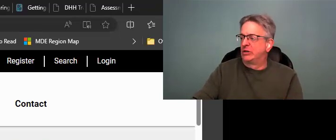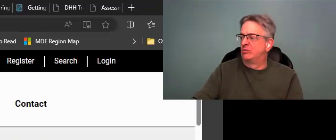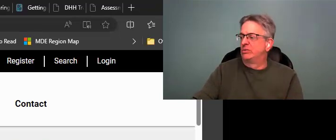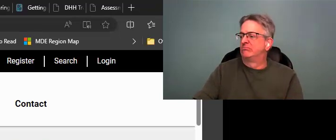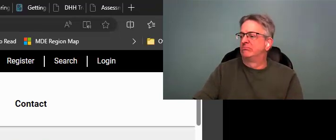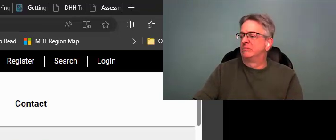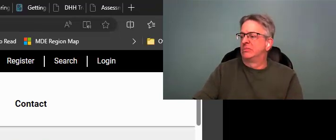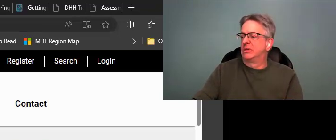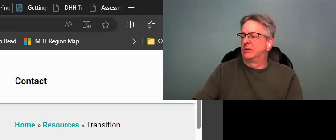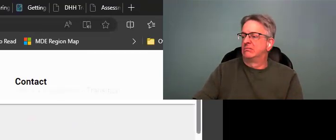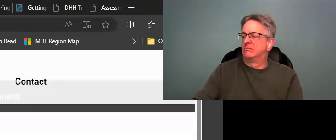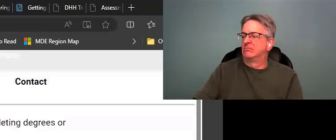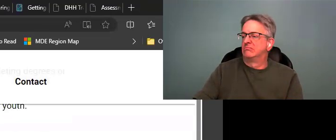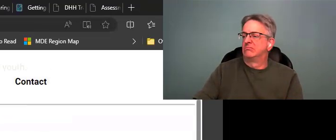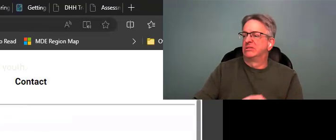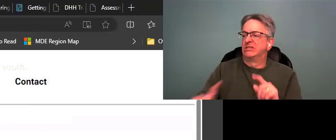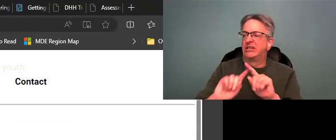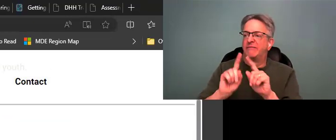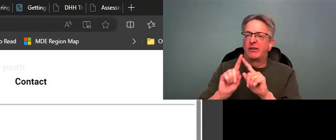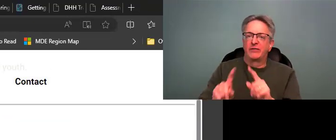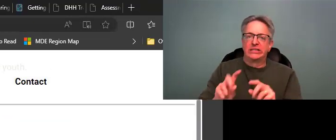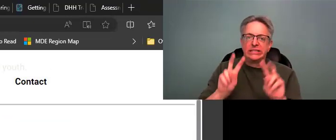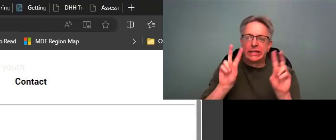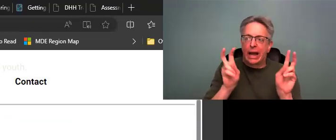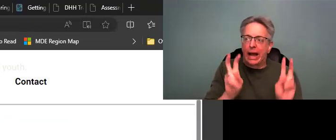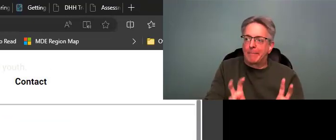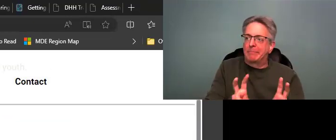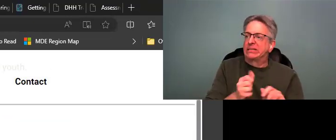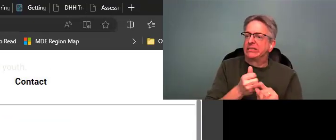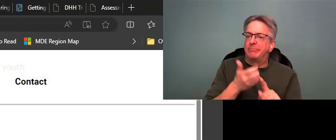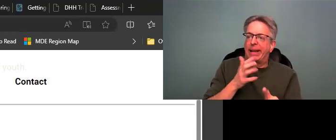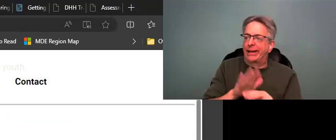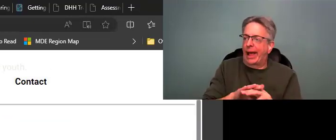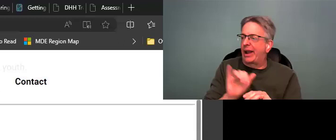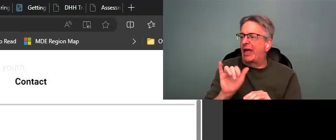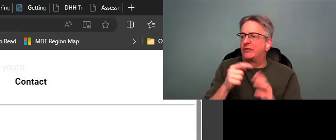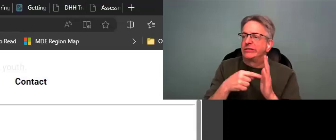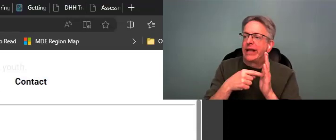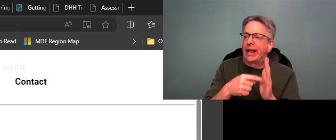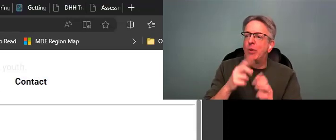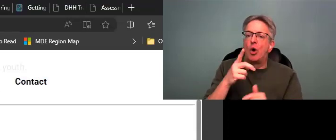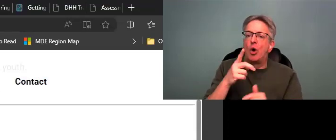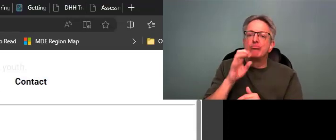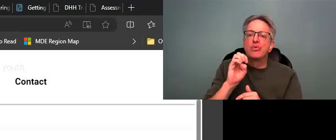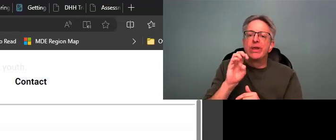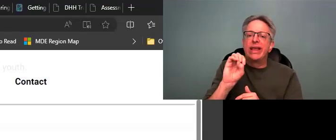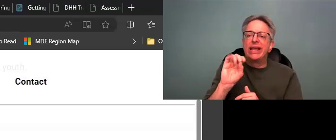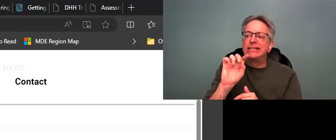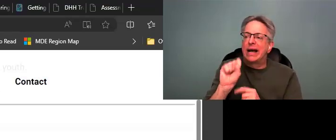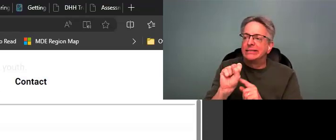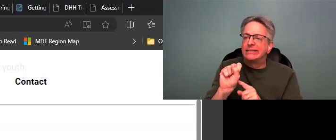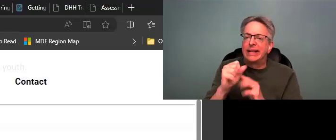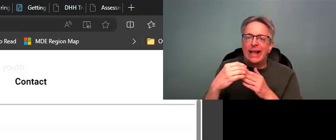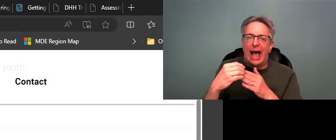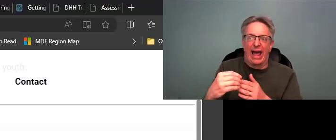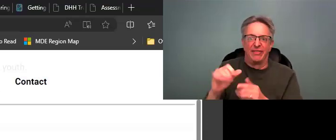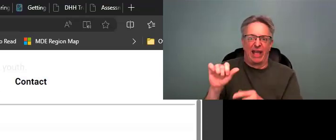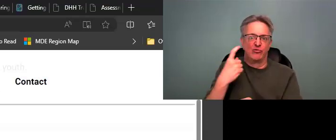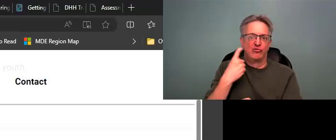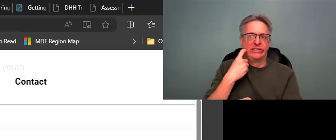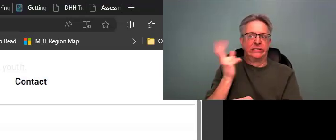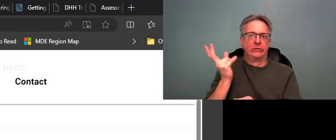related to heart deaf and hard of hearing topics. In transition, there's a variety of topics that expand on